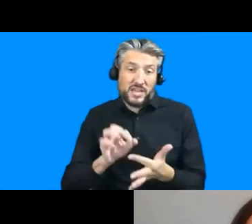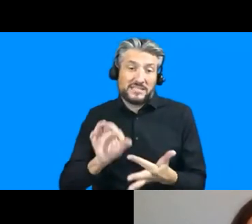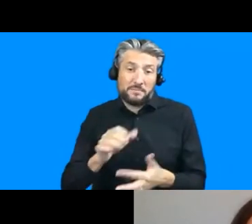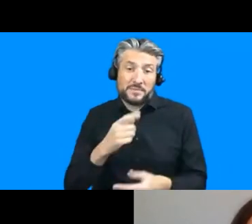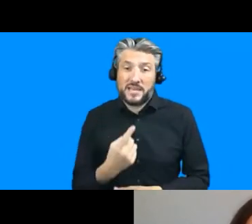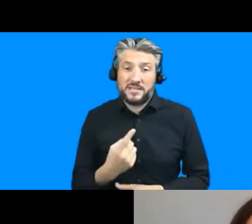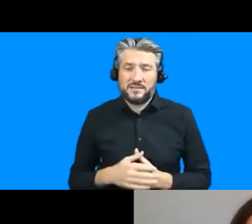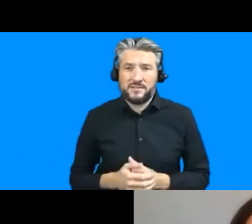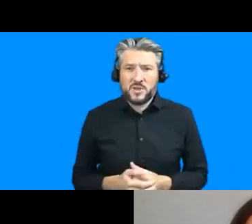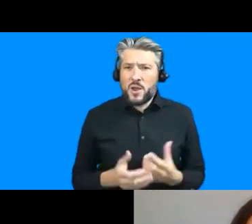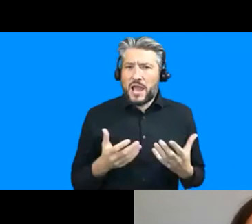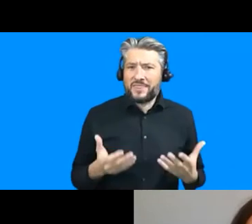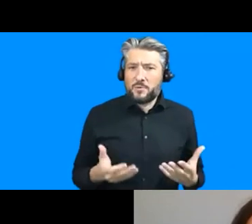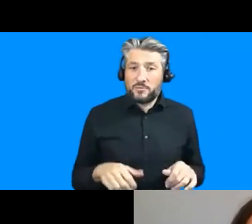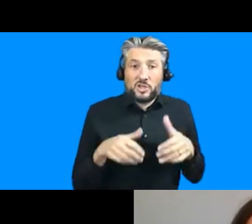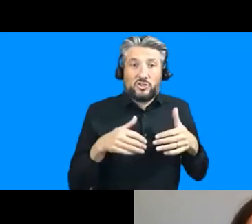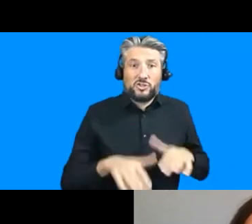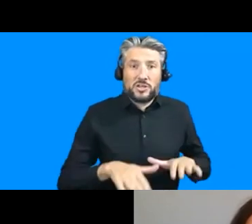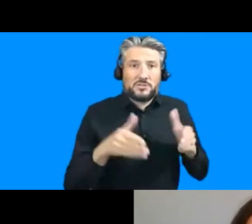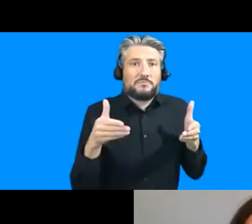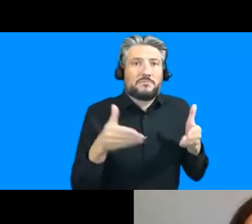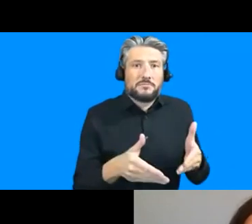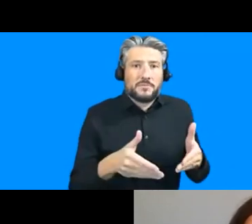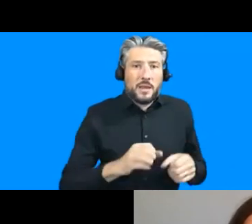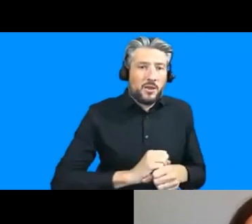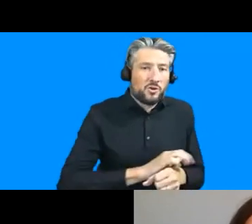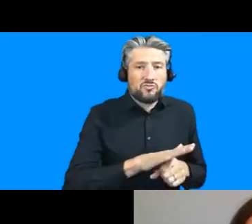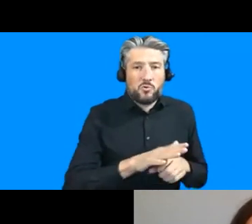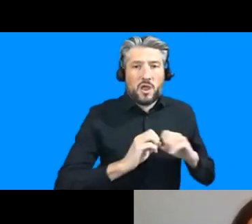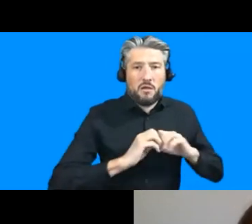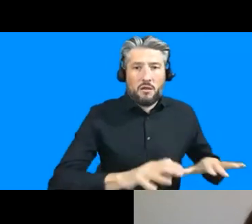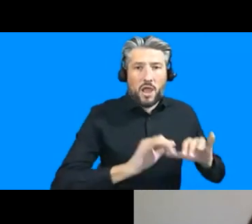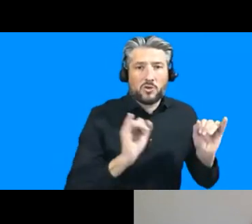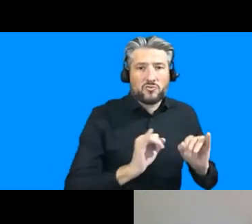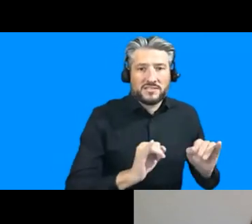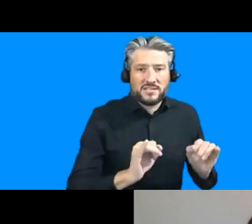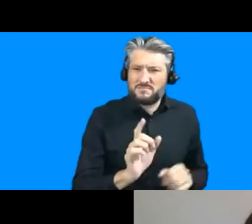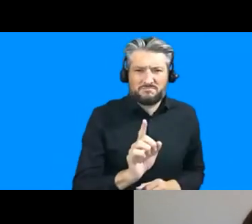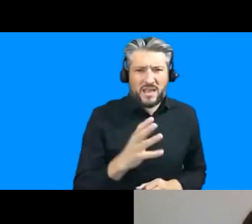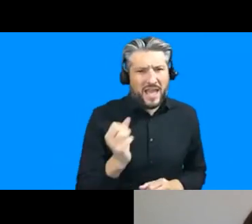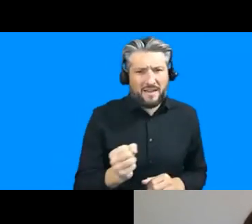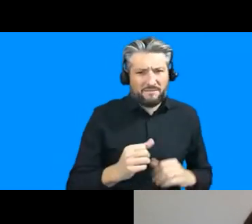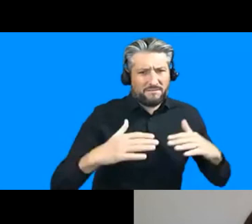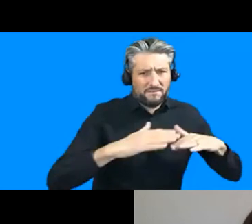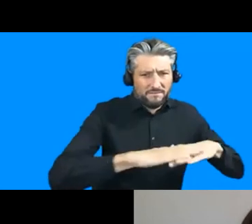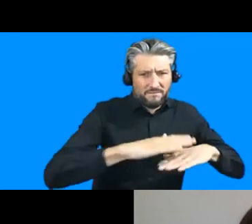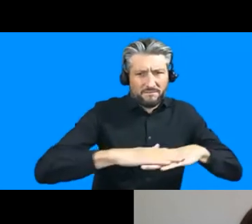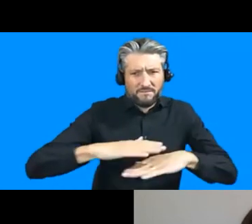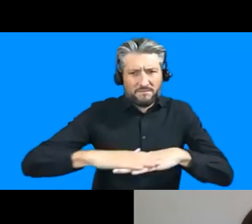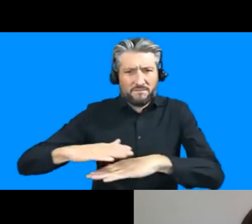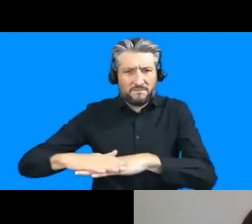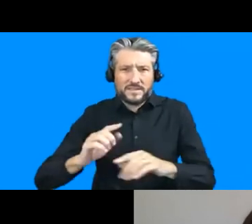we've seen the coming together of interlocked crises which people have experienced in very different ways we've been talking a lot about